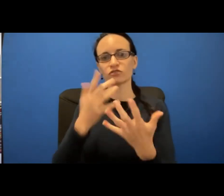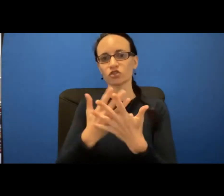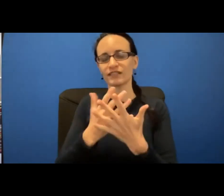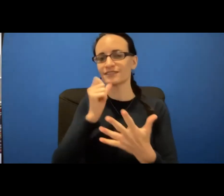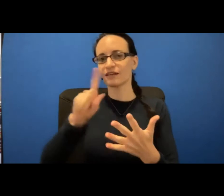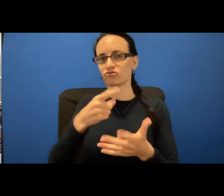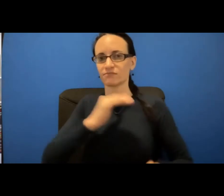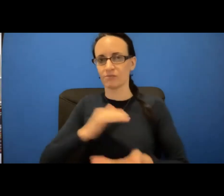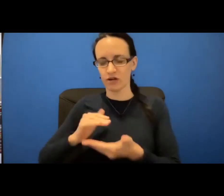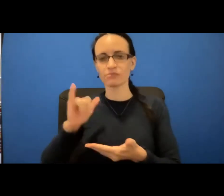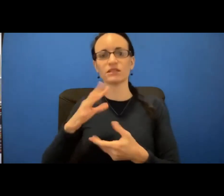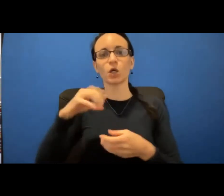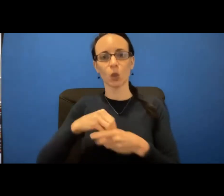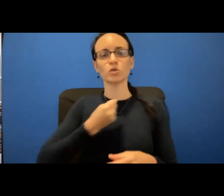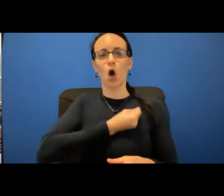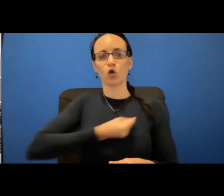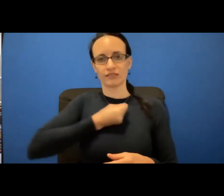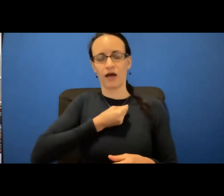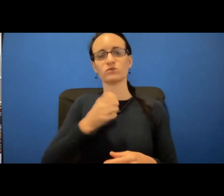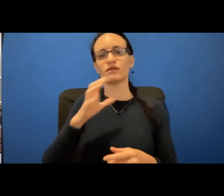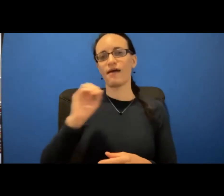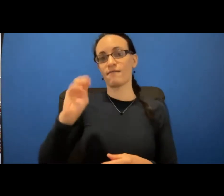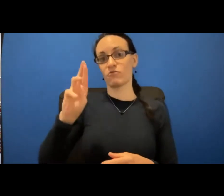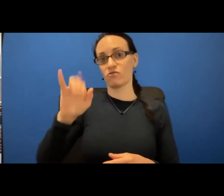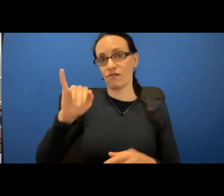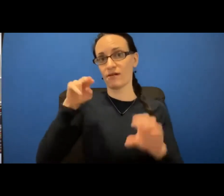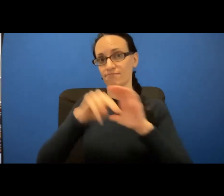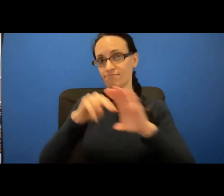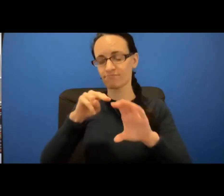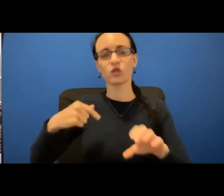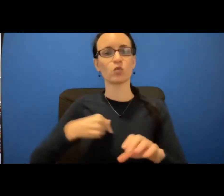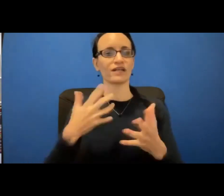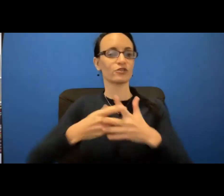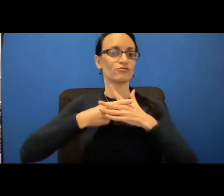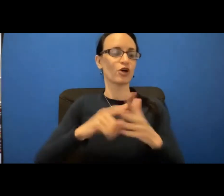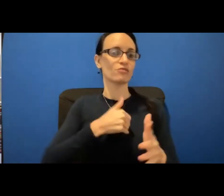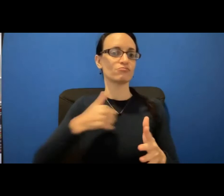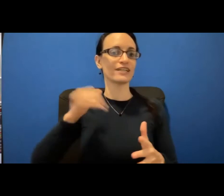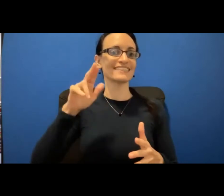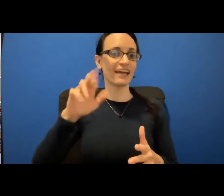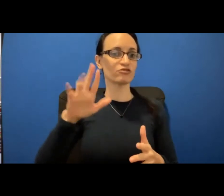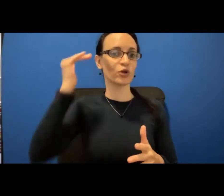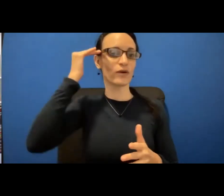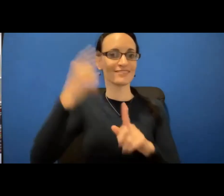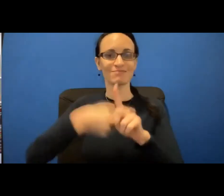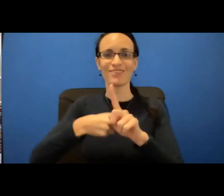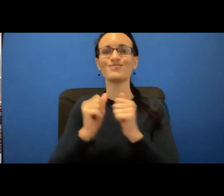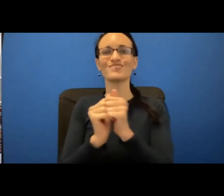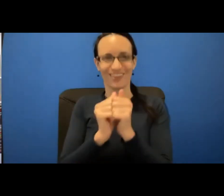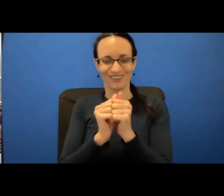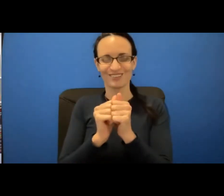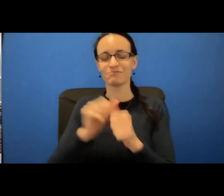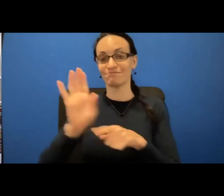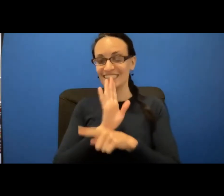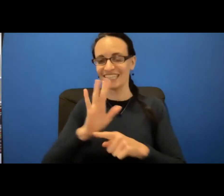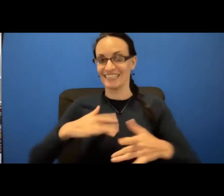ultrasounds and MRIs Today, we're here to kick off Breast Cancer Awareness Month together This is always a busy and exciting time